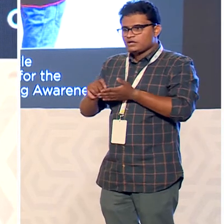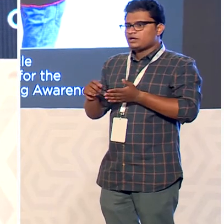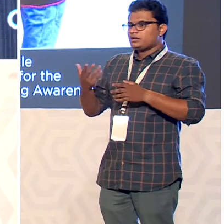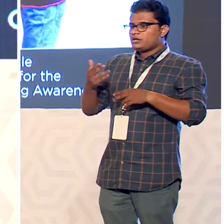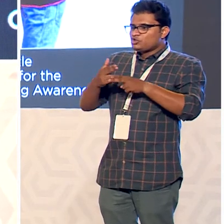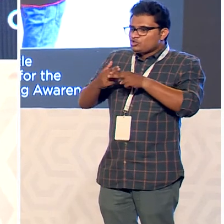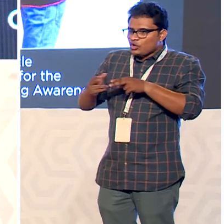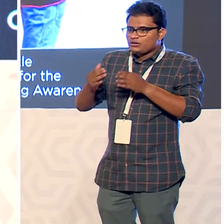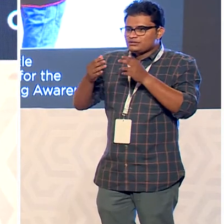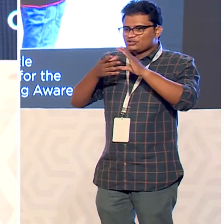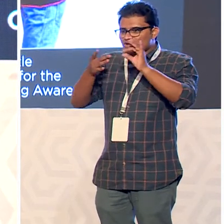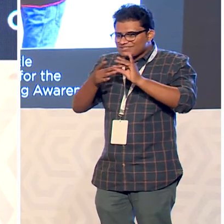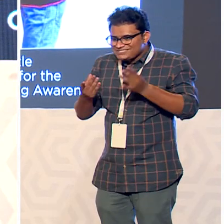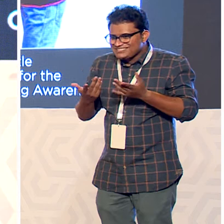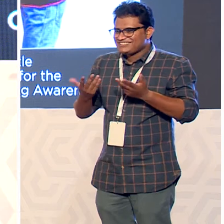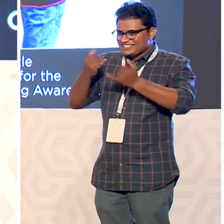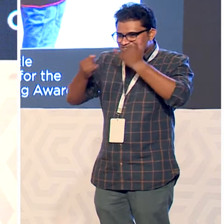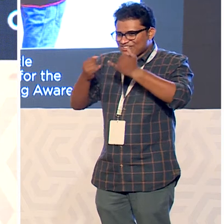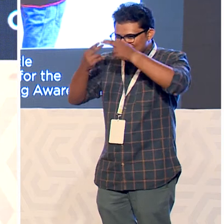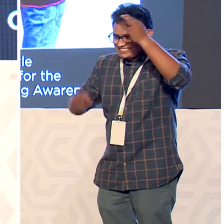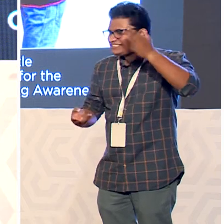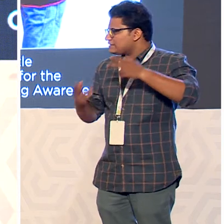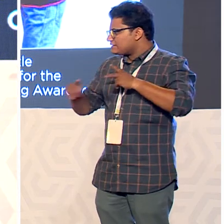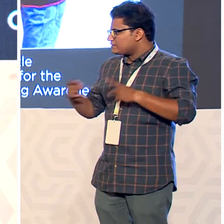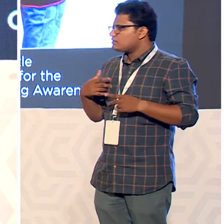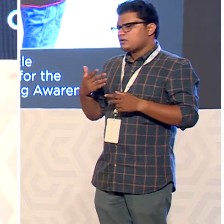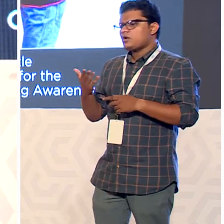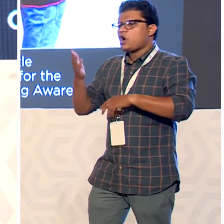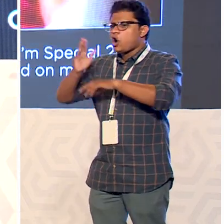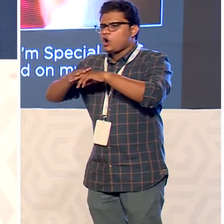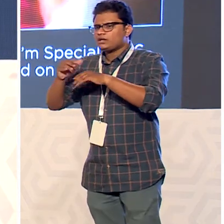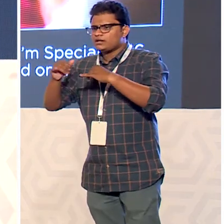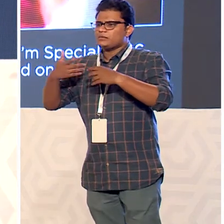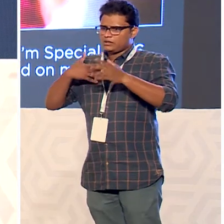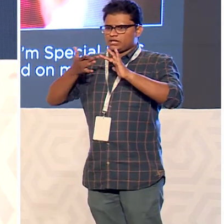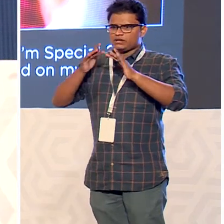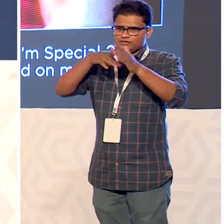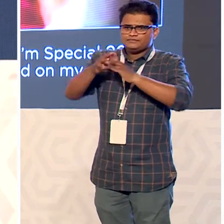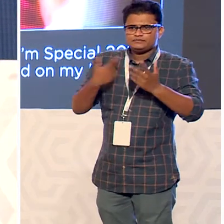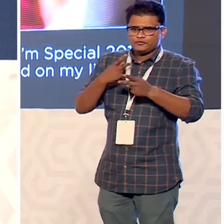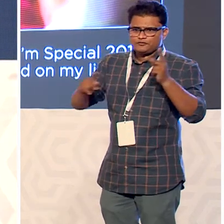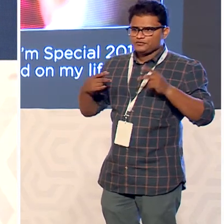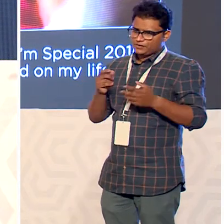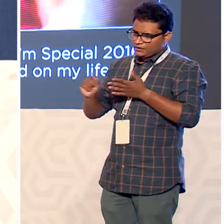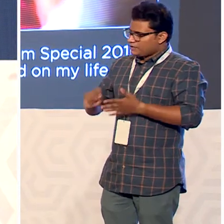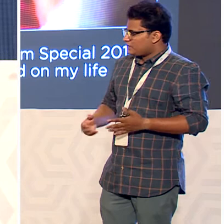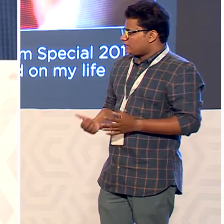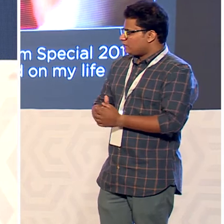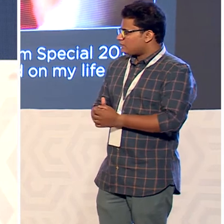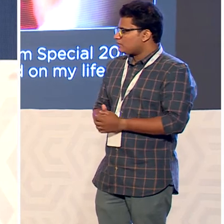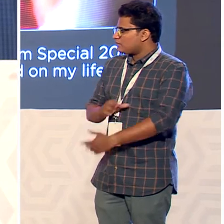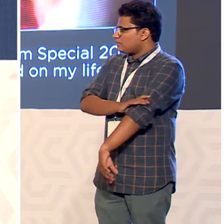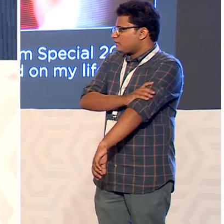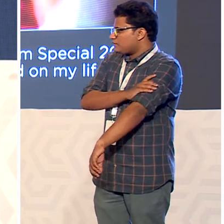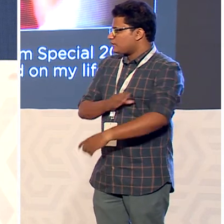got prizes and i write for various online platforms also i've been featured in various videos